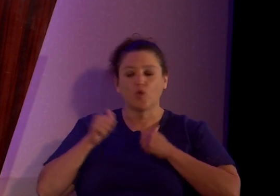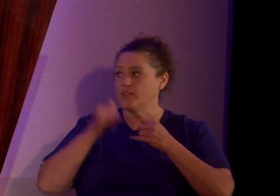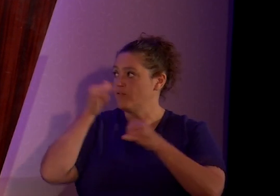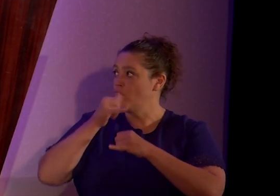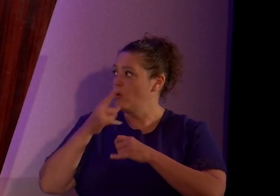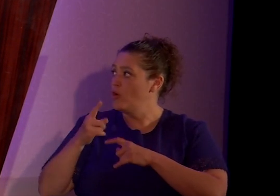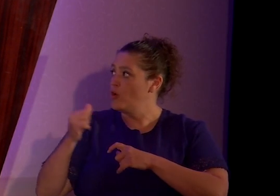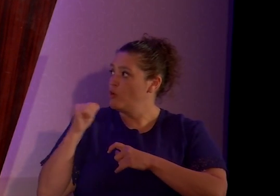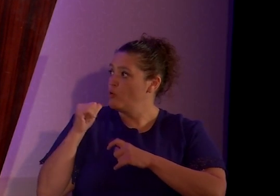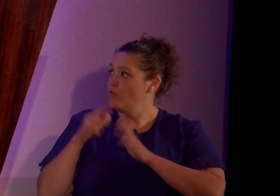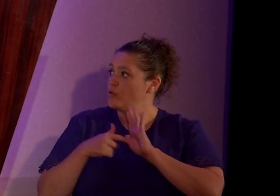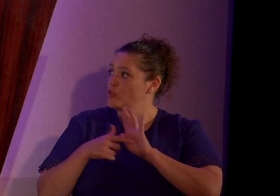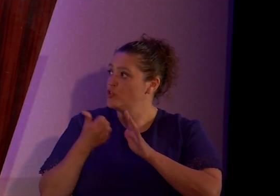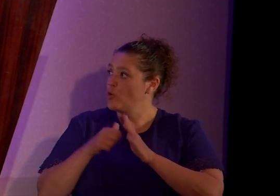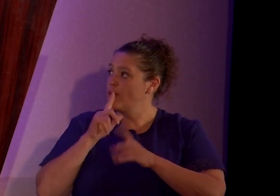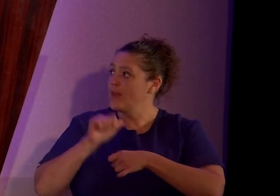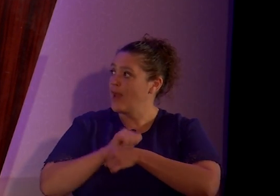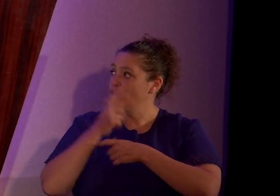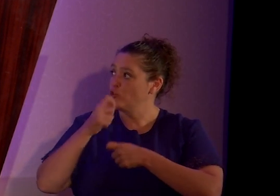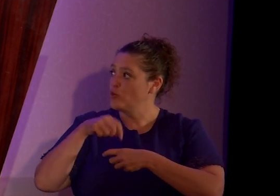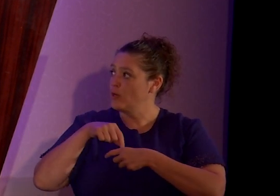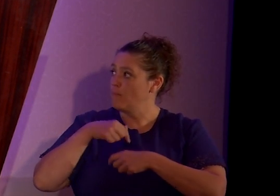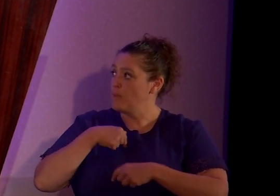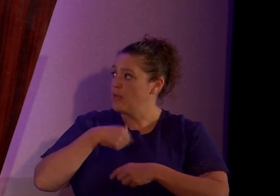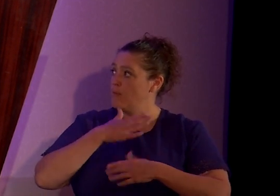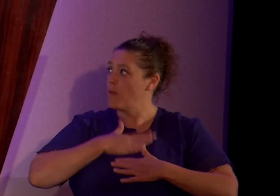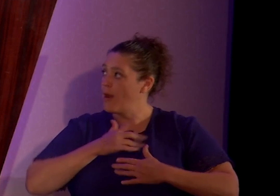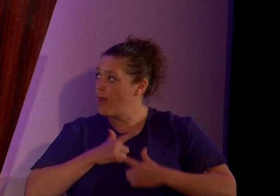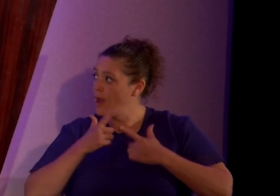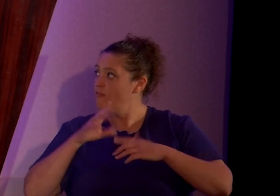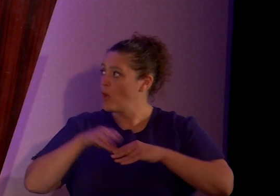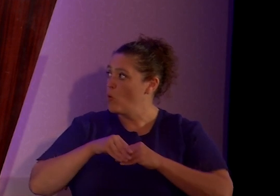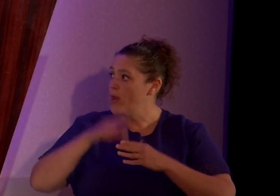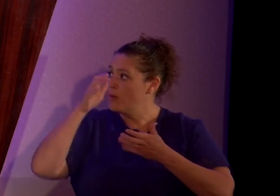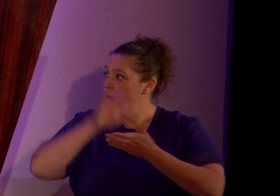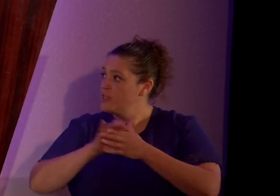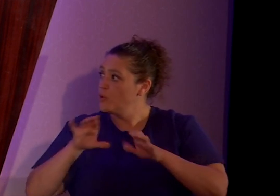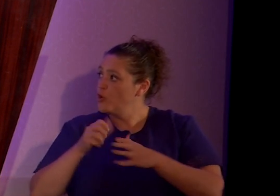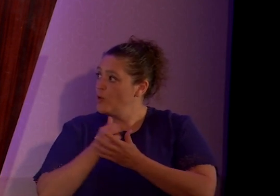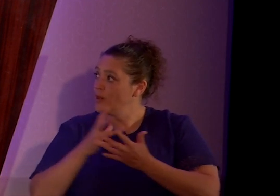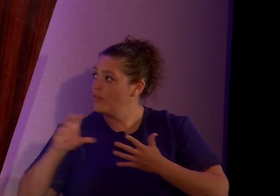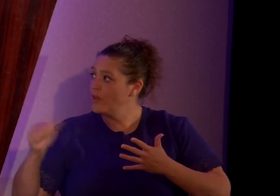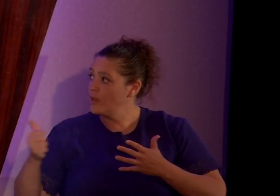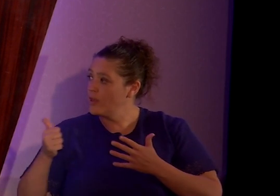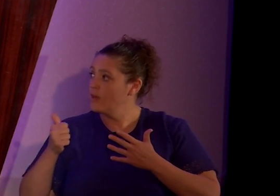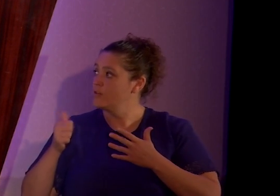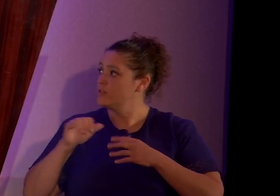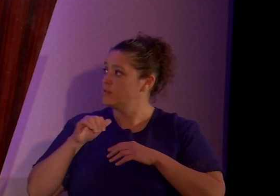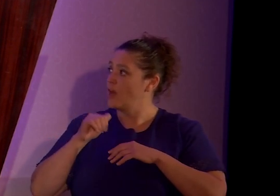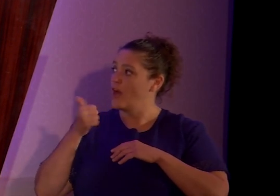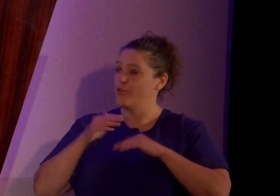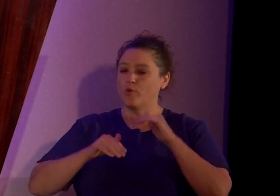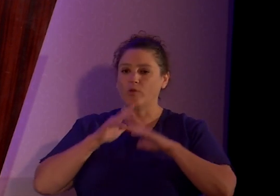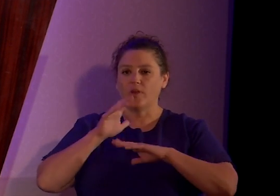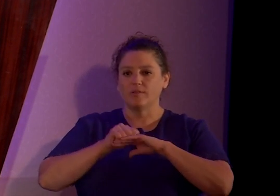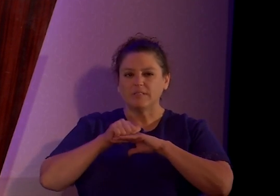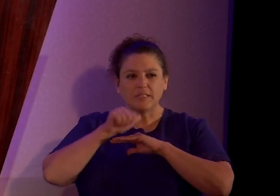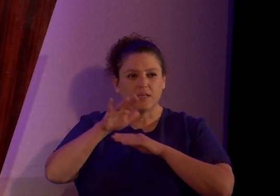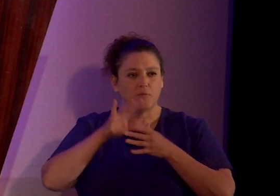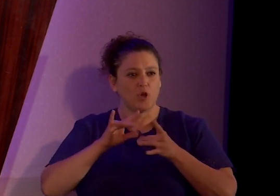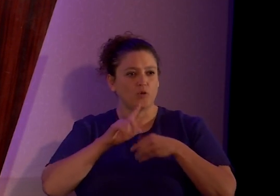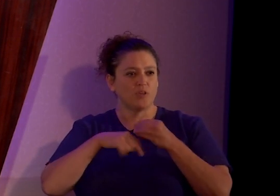show any actual interest in me, my life, my wedding, my husband, or do anything beyond sending me notes that just demonstrate your perverted sense of love.